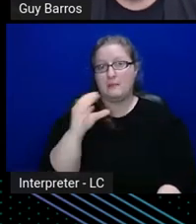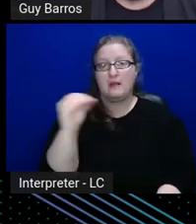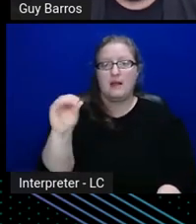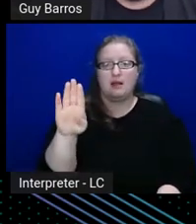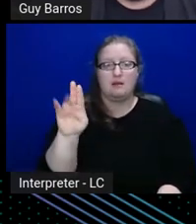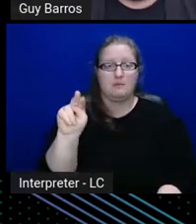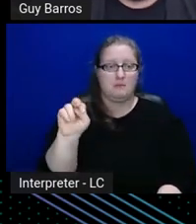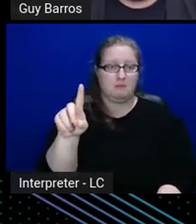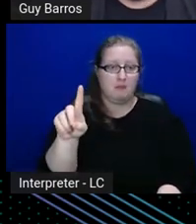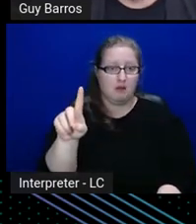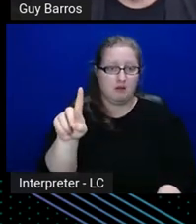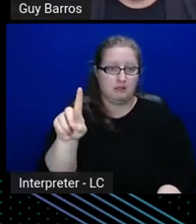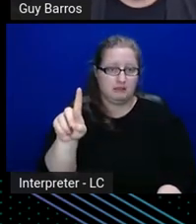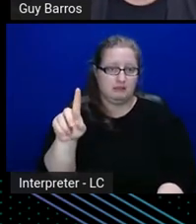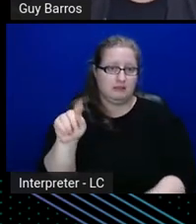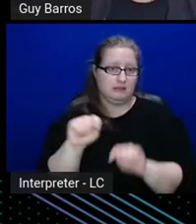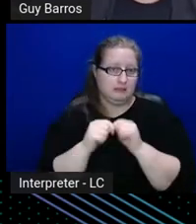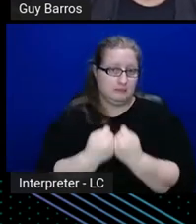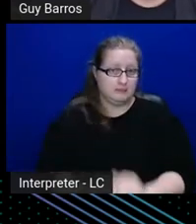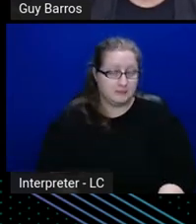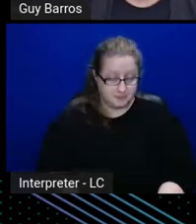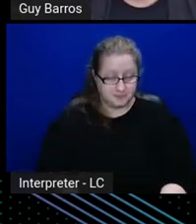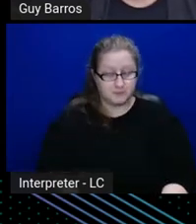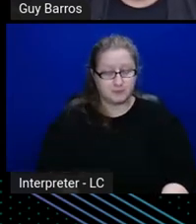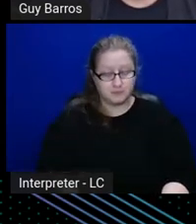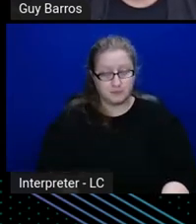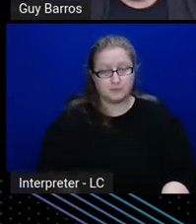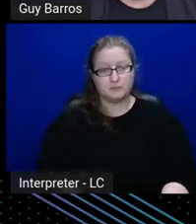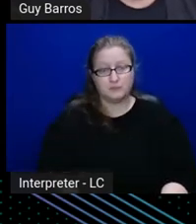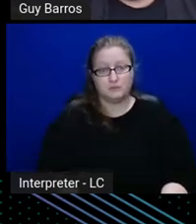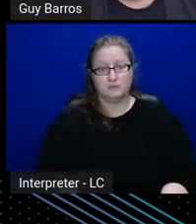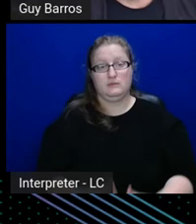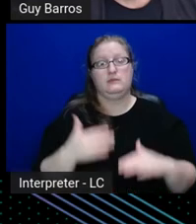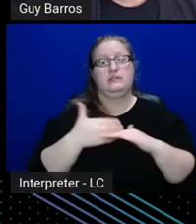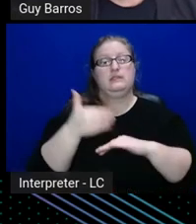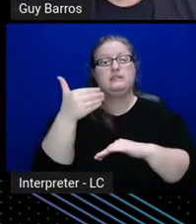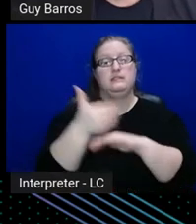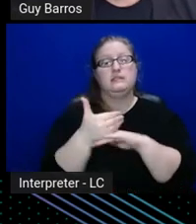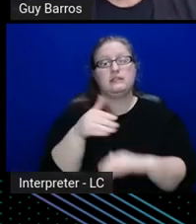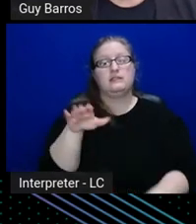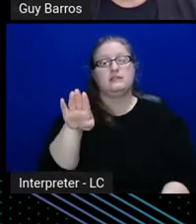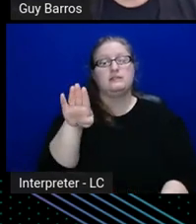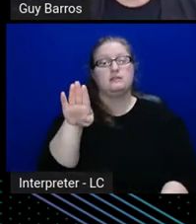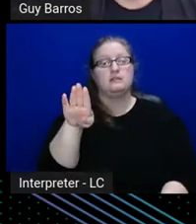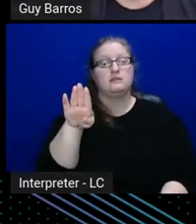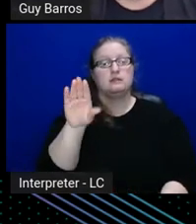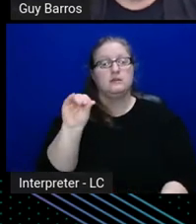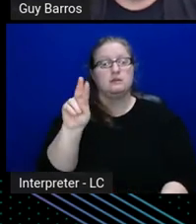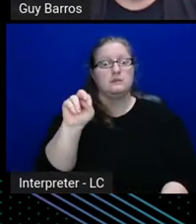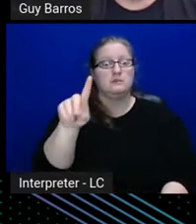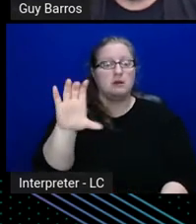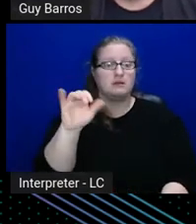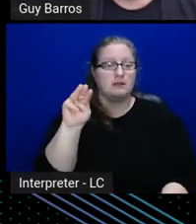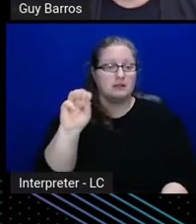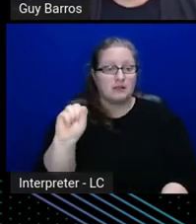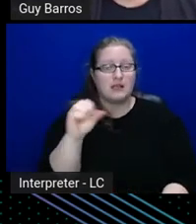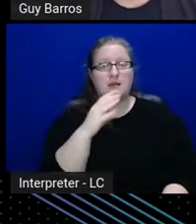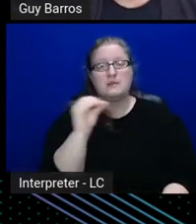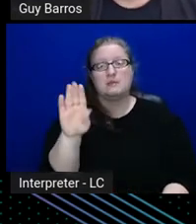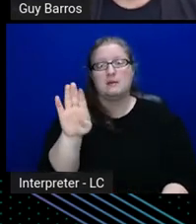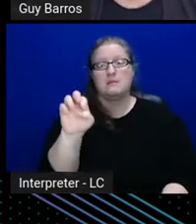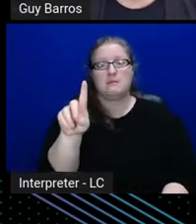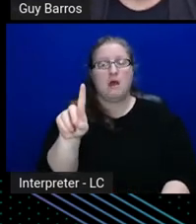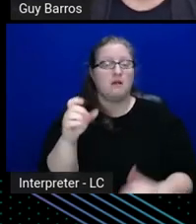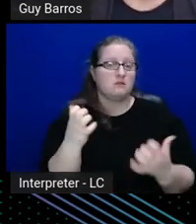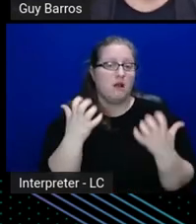claims, um, yeah, then up next is our bound audiences, or our bound claims, and this is where you define identity, this